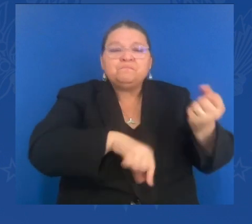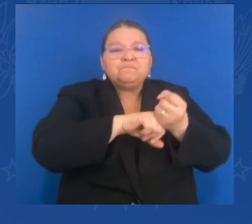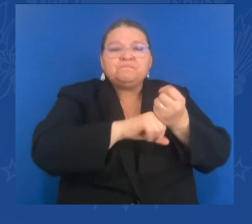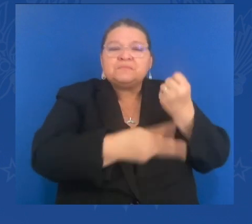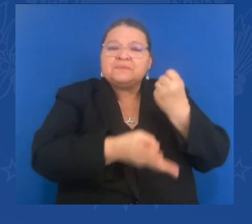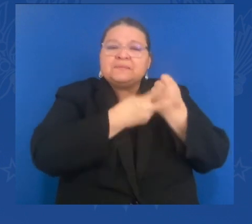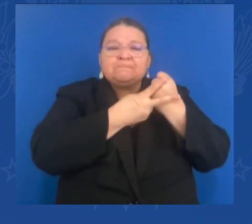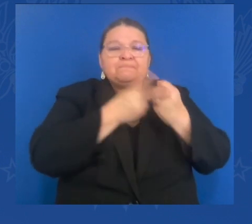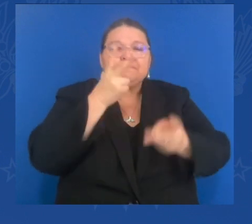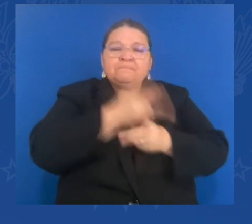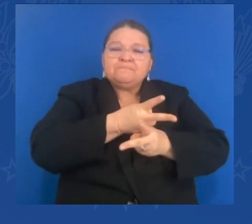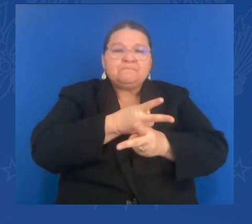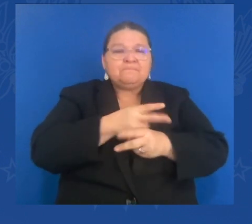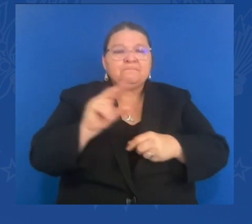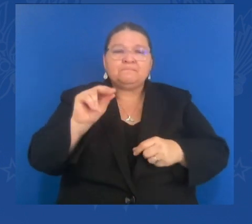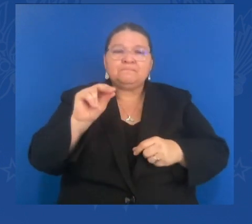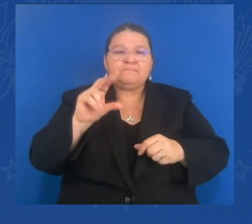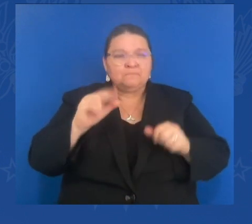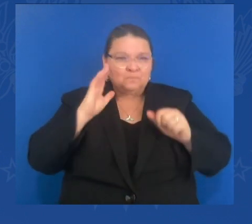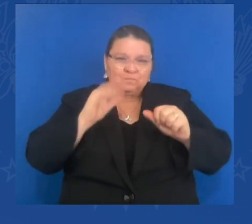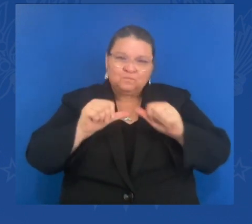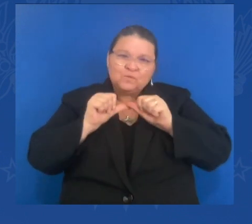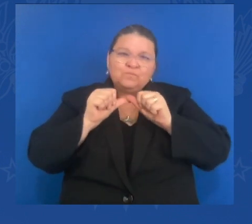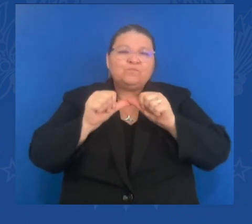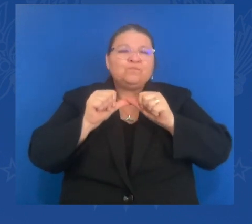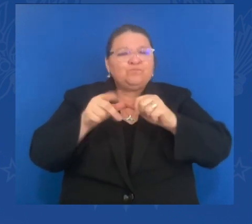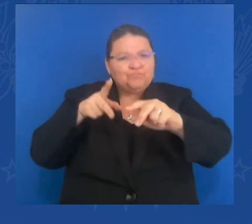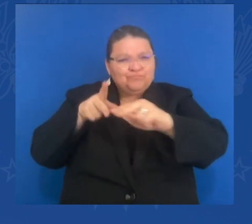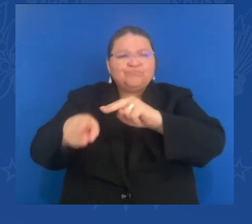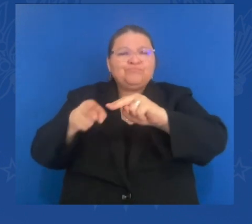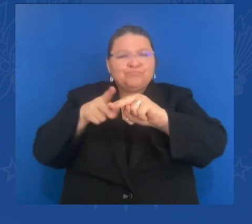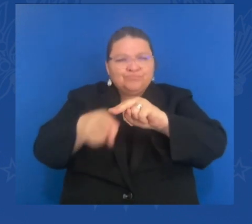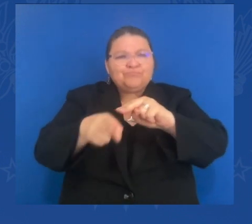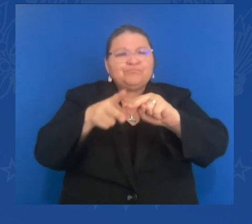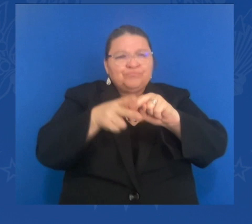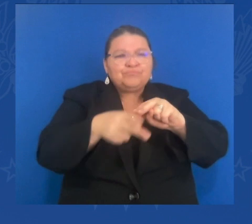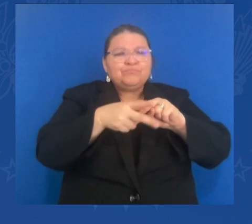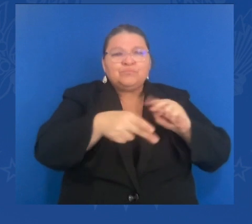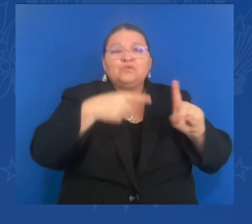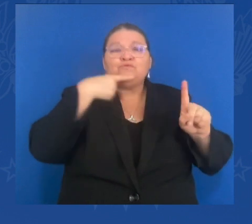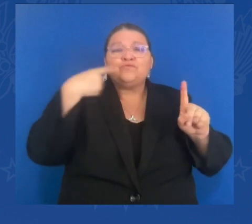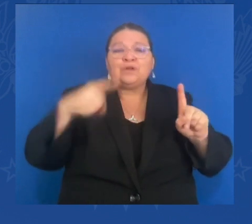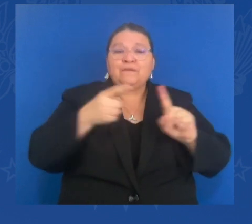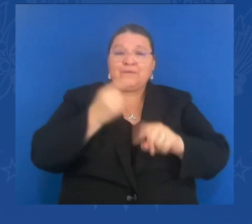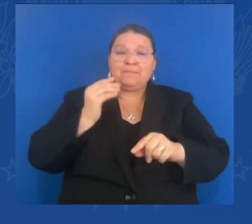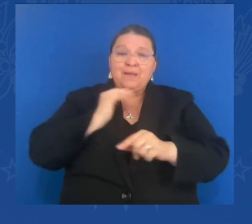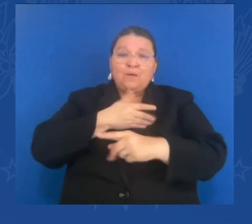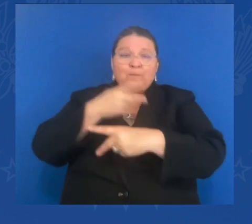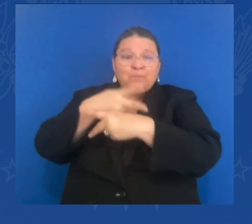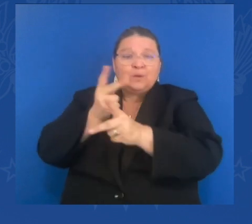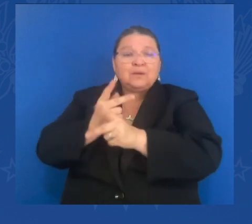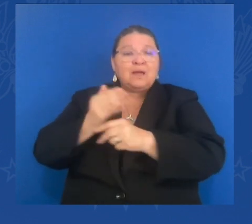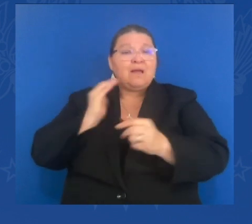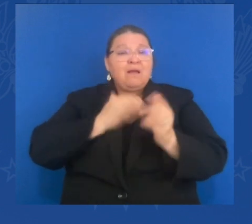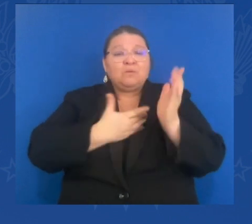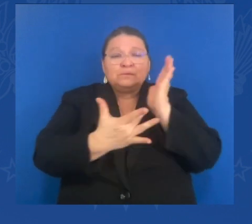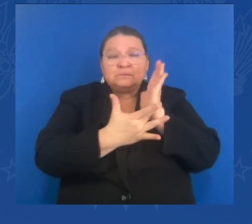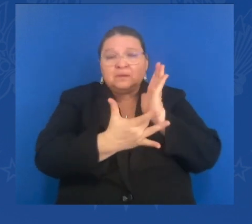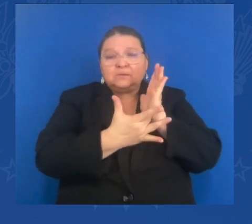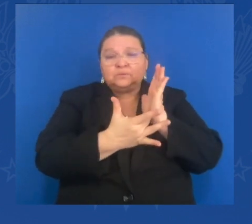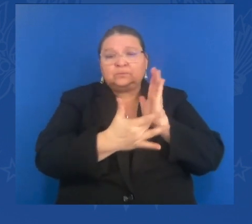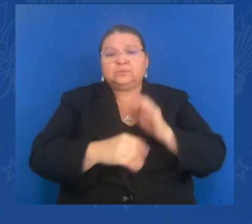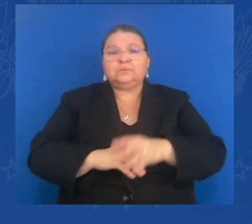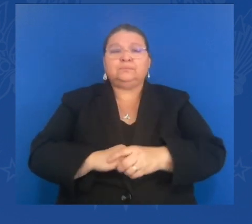And as I said, at the beginning of all these steps, we're going to hit Putin harder because the United States and our closest allies and partners